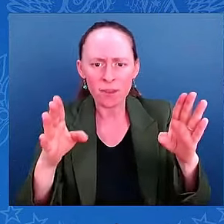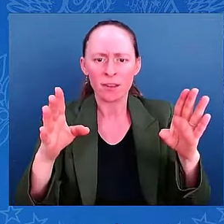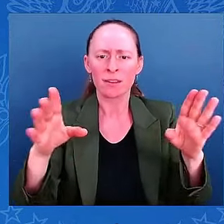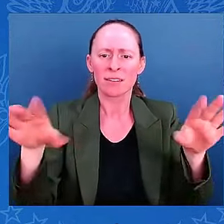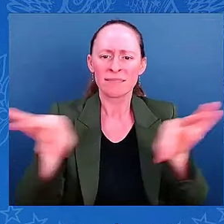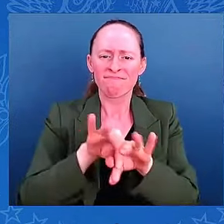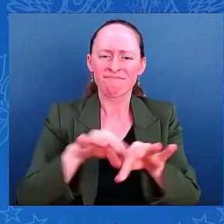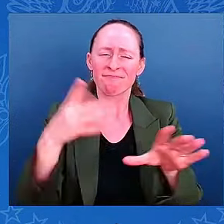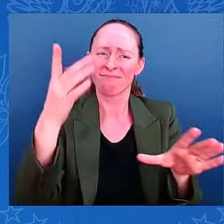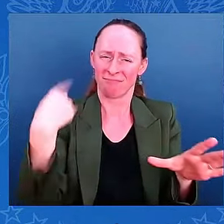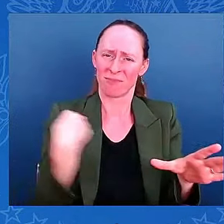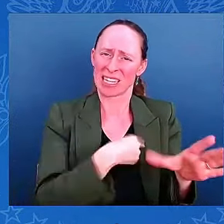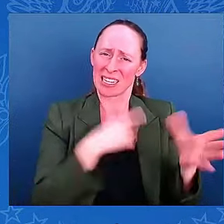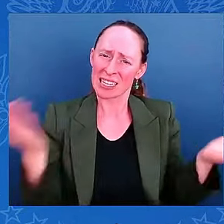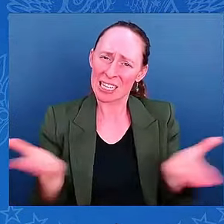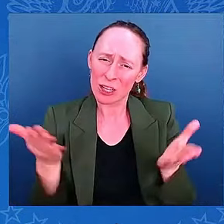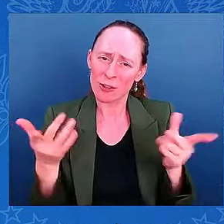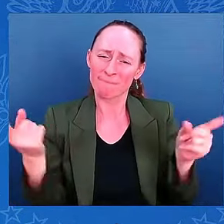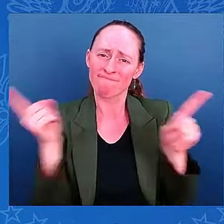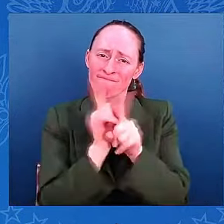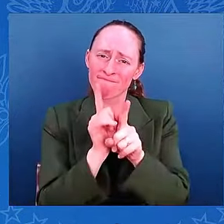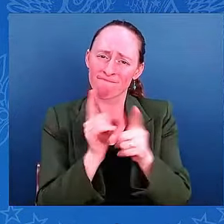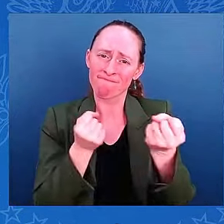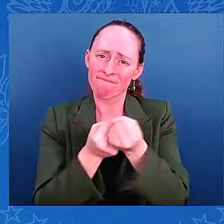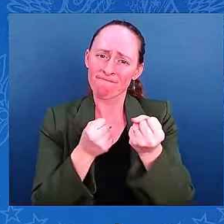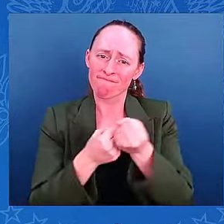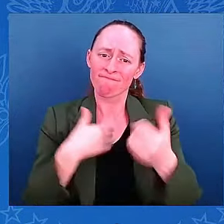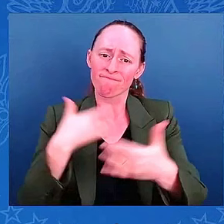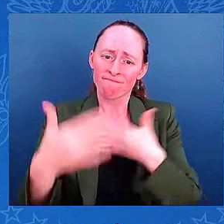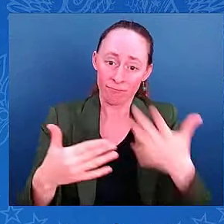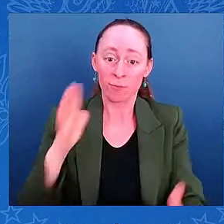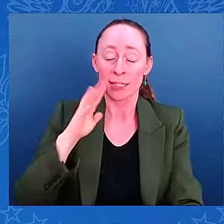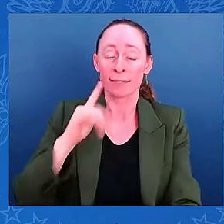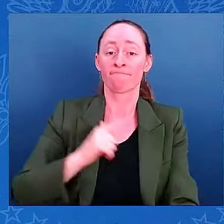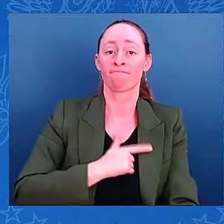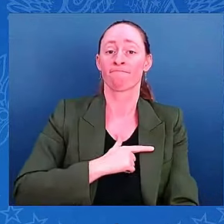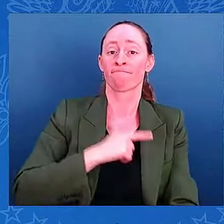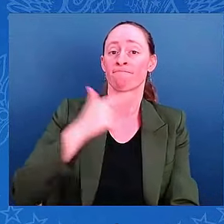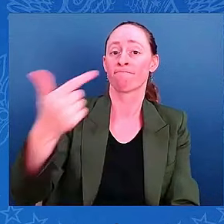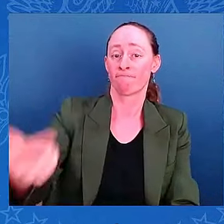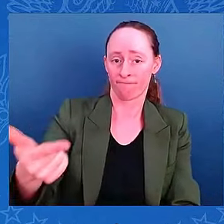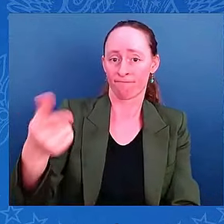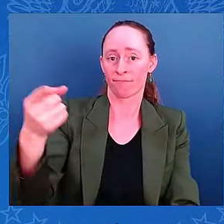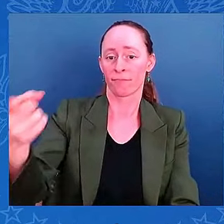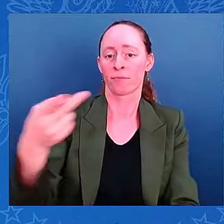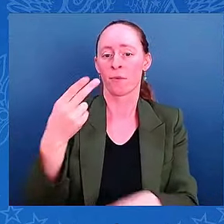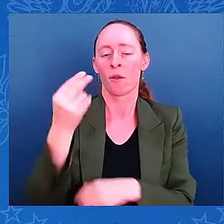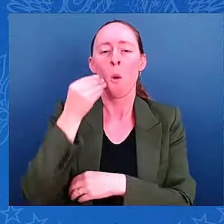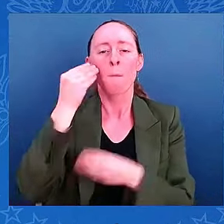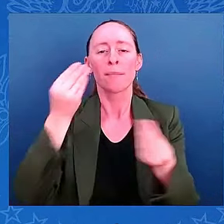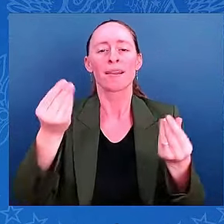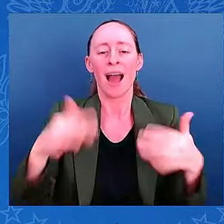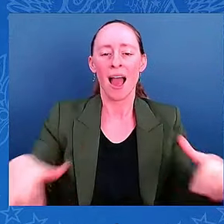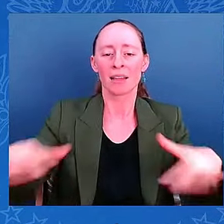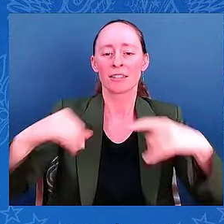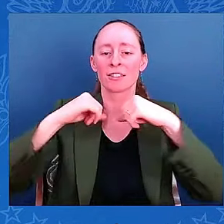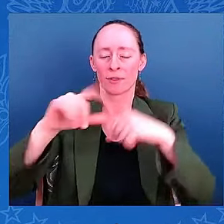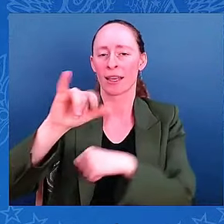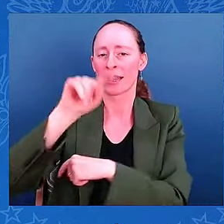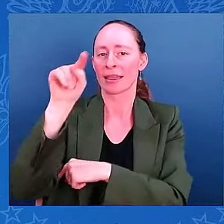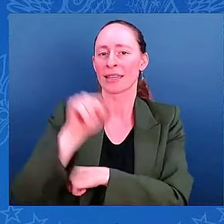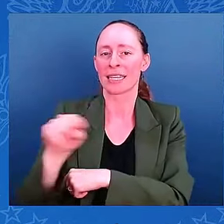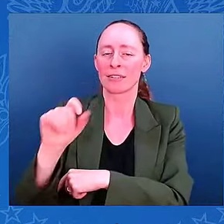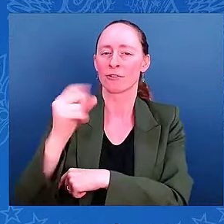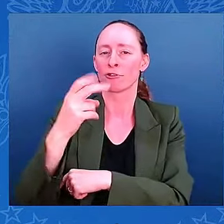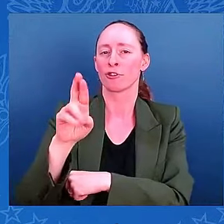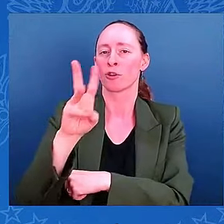with that, I will hand it over to Homeland Security Advisor Liz Sherwood Randall. Thank you, Madam Vice President. Mr.